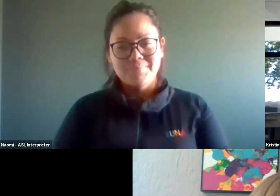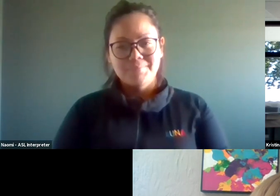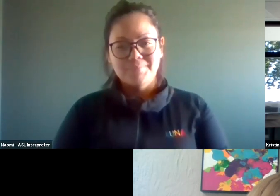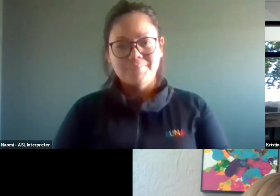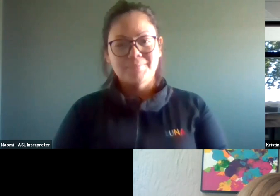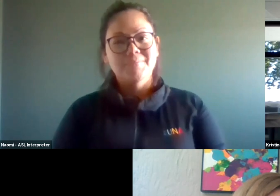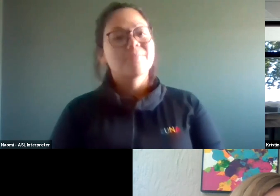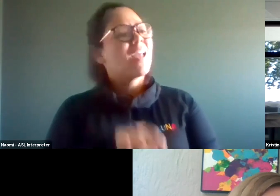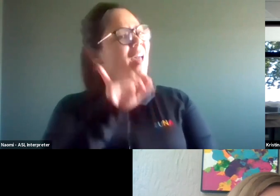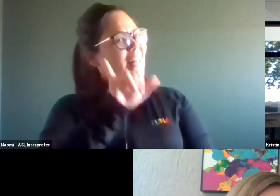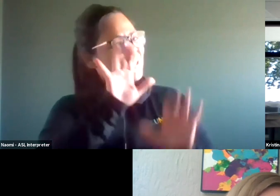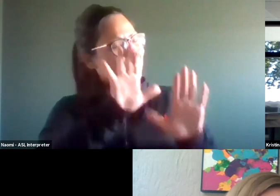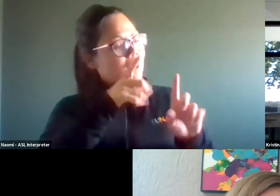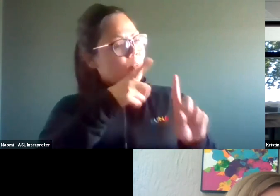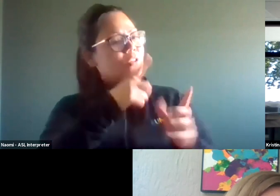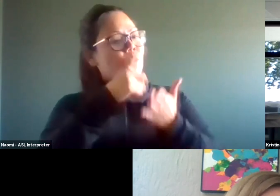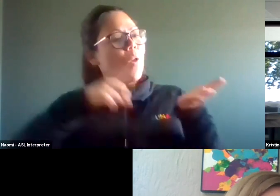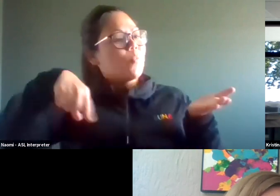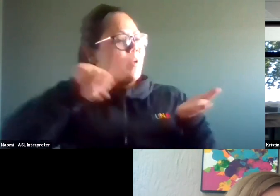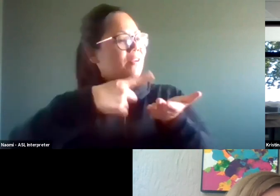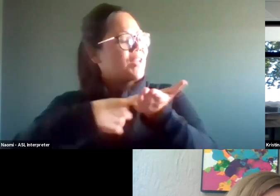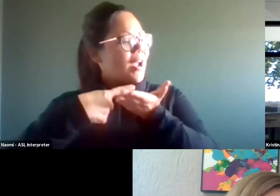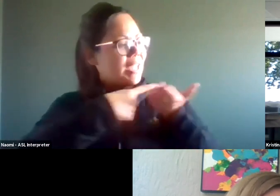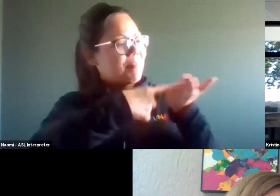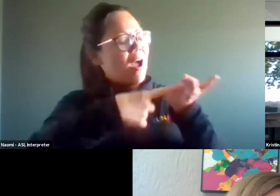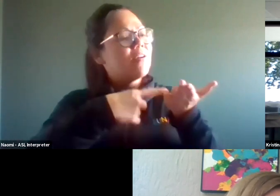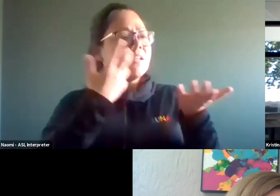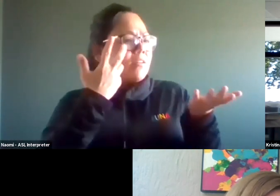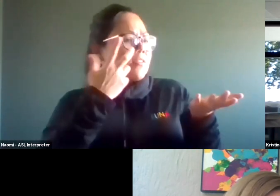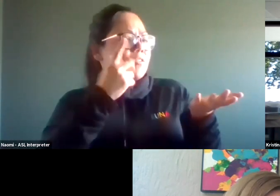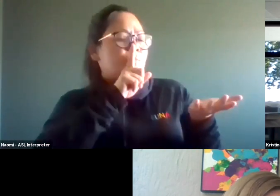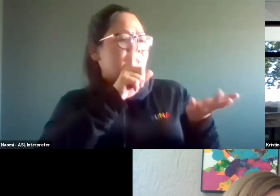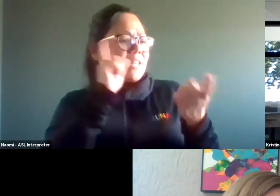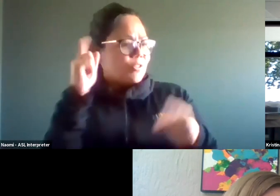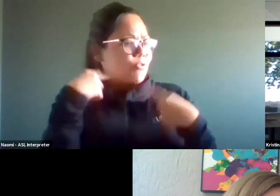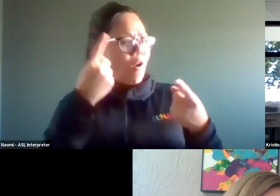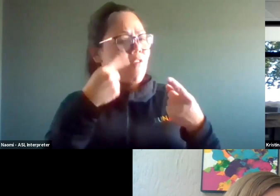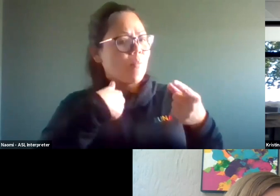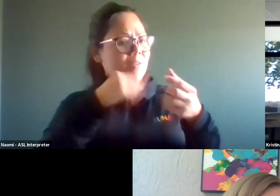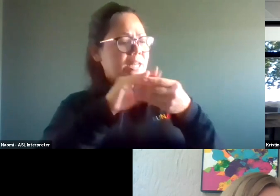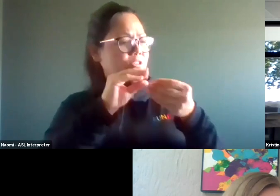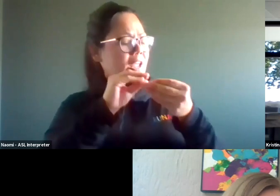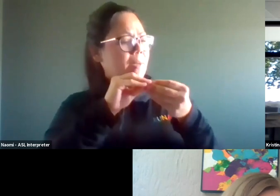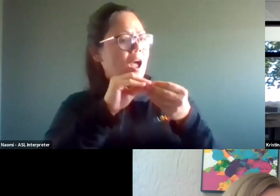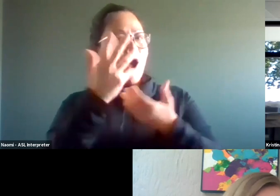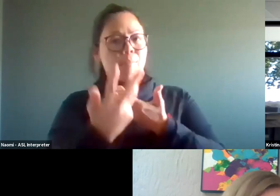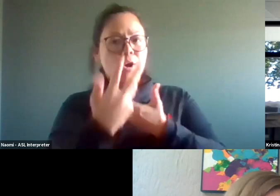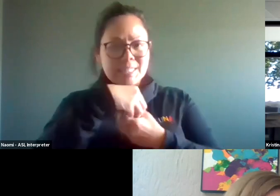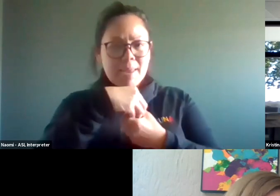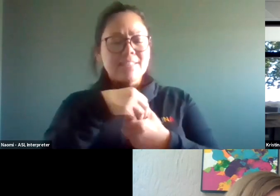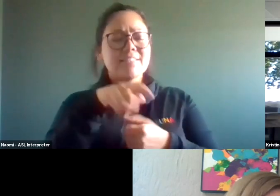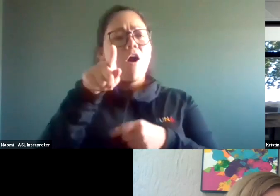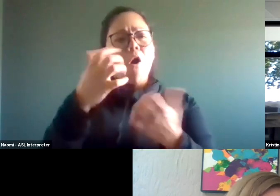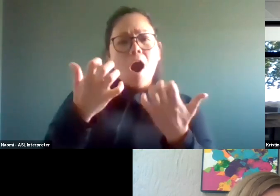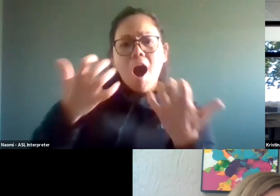That's a good point. And what we're talking about largely so far in this webinar was about participants or audience